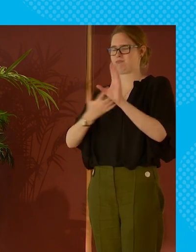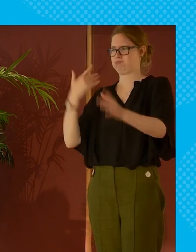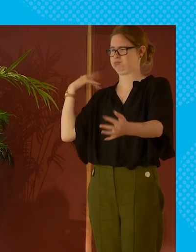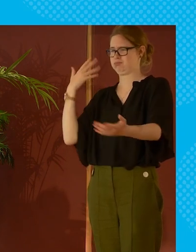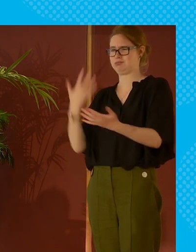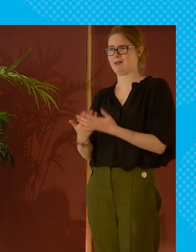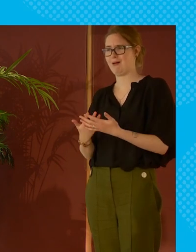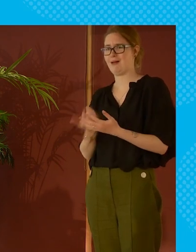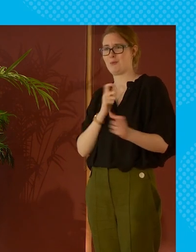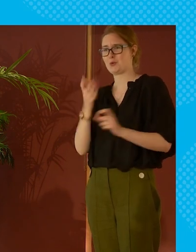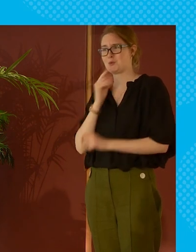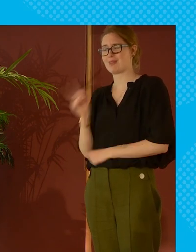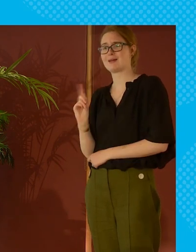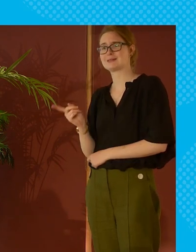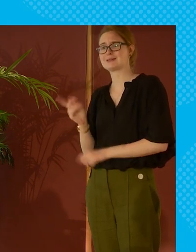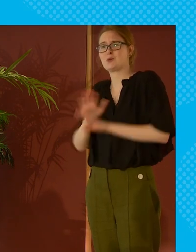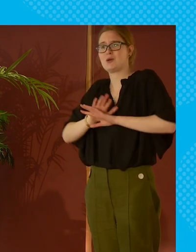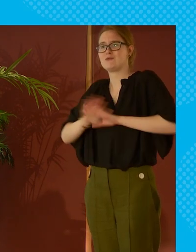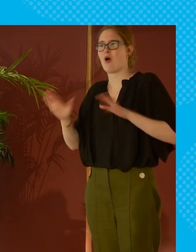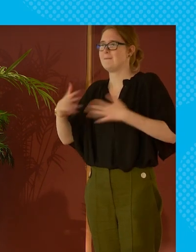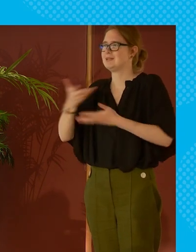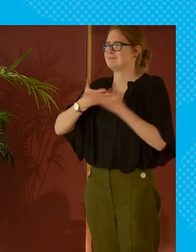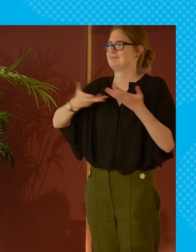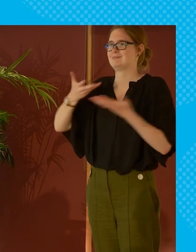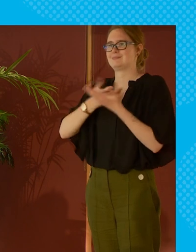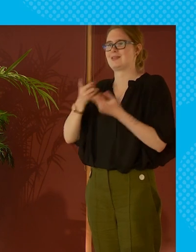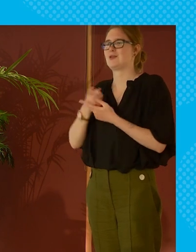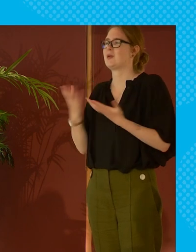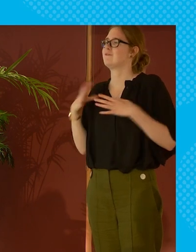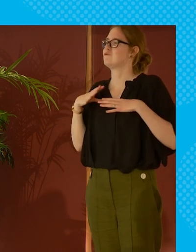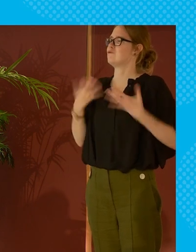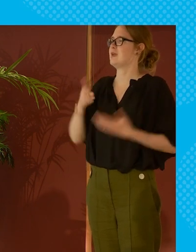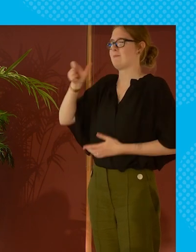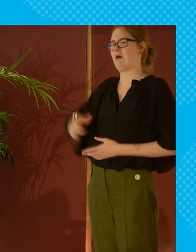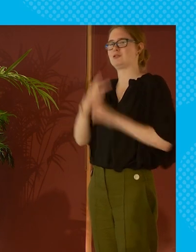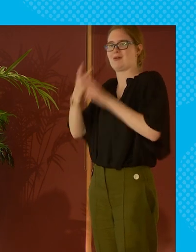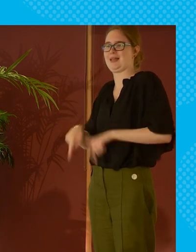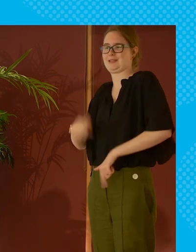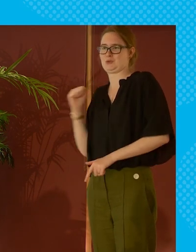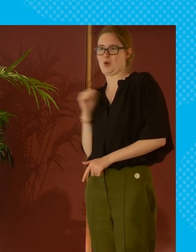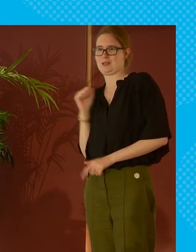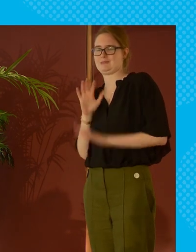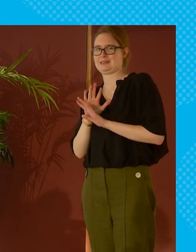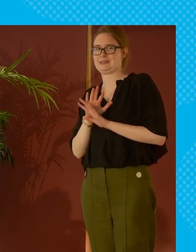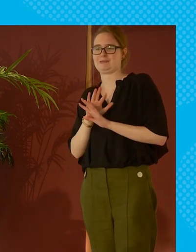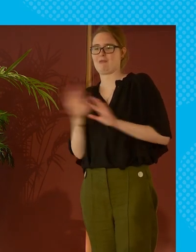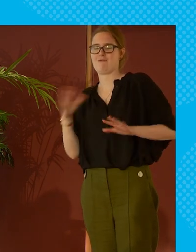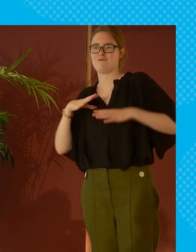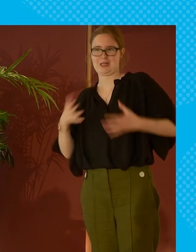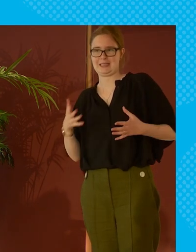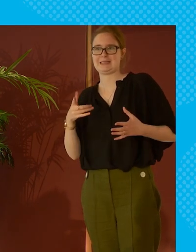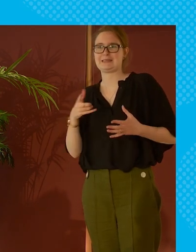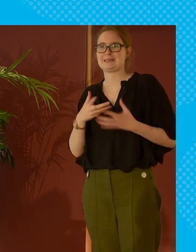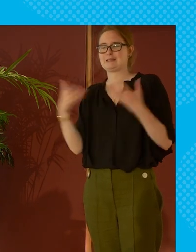that is and and that we haven't had a discussion now we have free personal care in scotland which isn't free